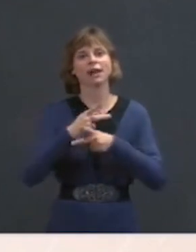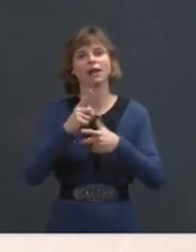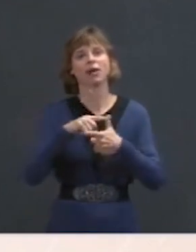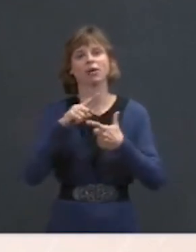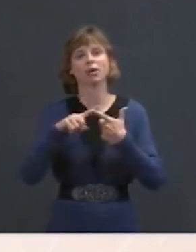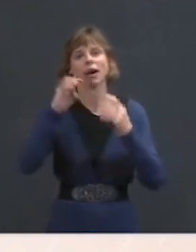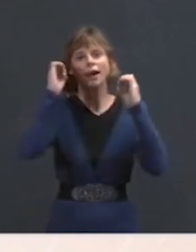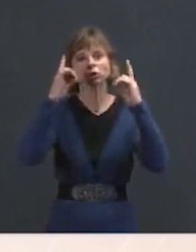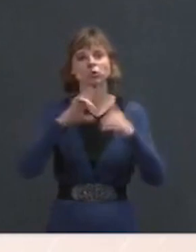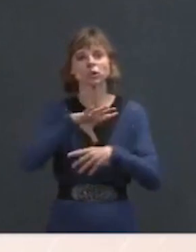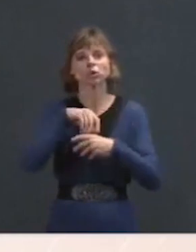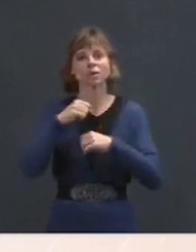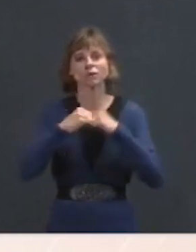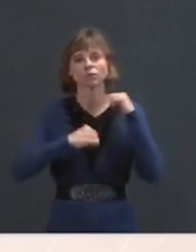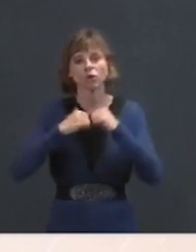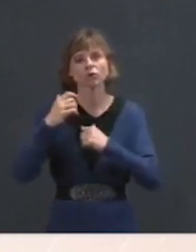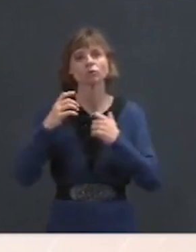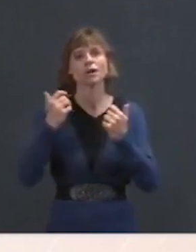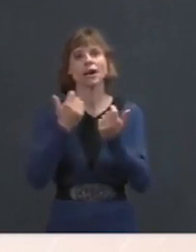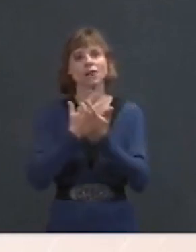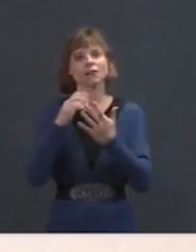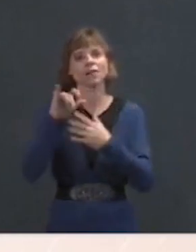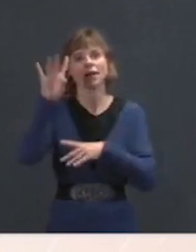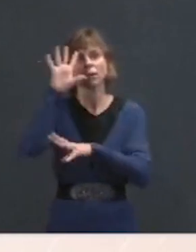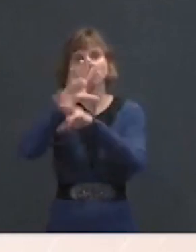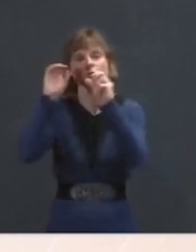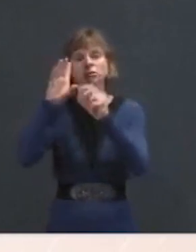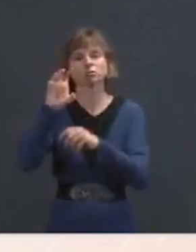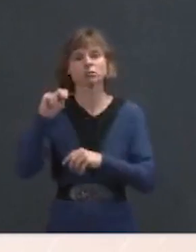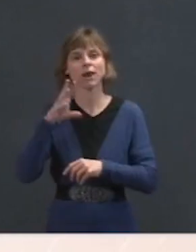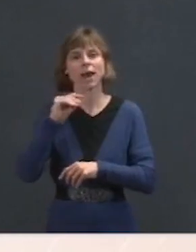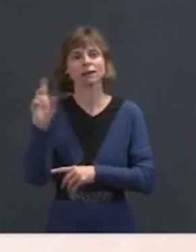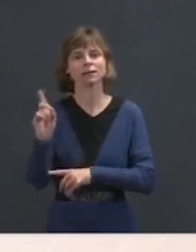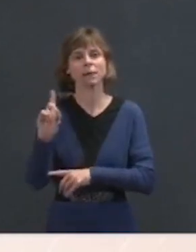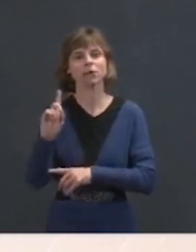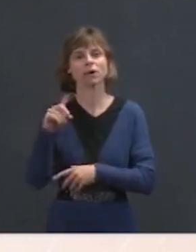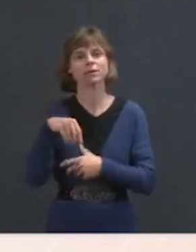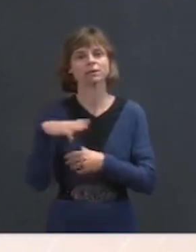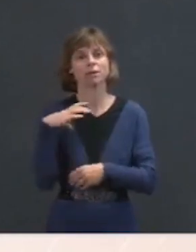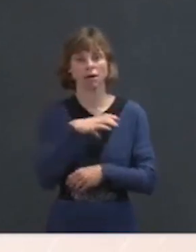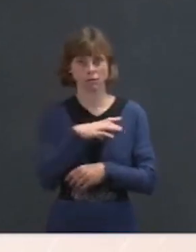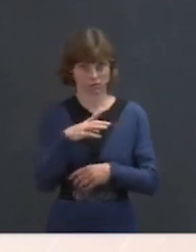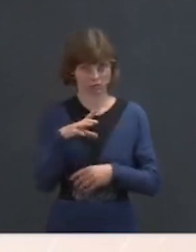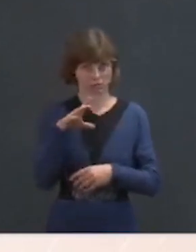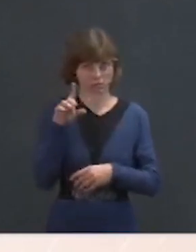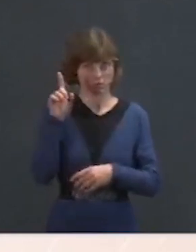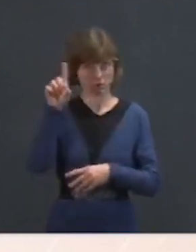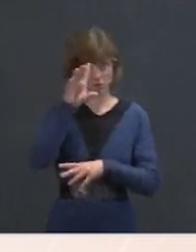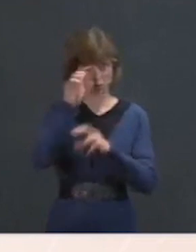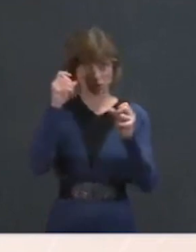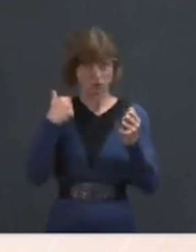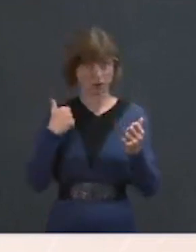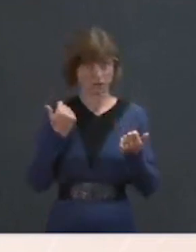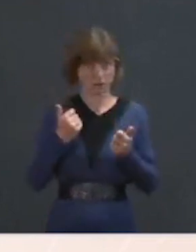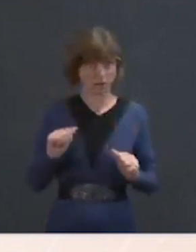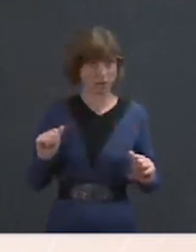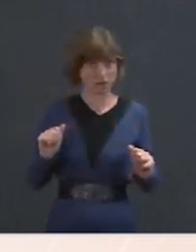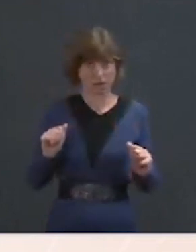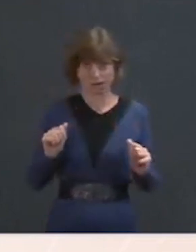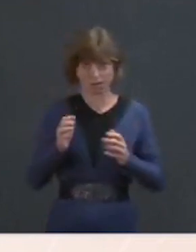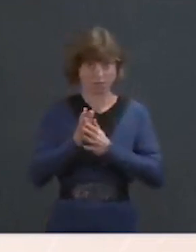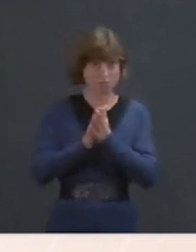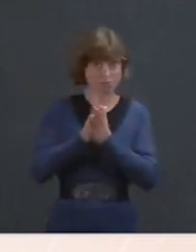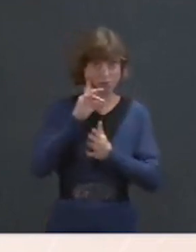Senator, let's- the priorities of President Biden and Democrats in Congress? Does this president have any appetite for wealth tax?